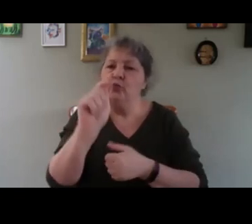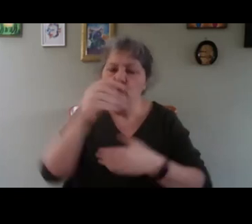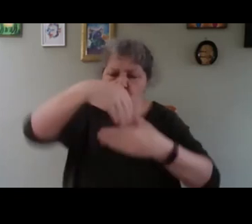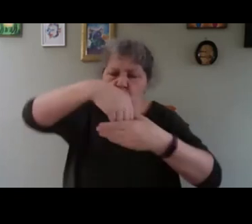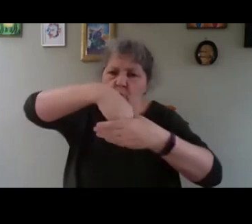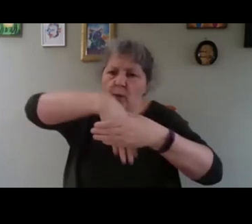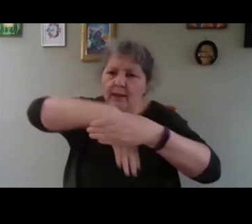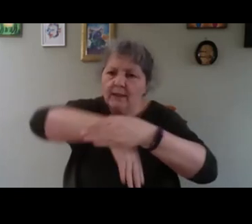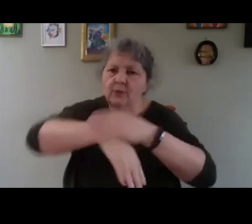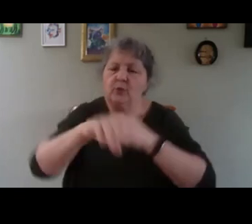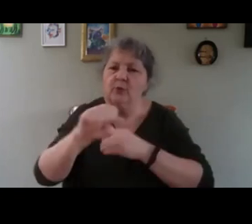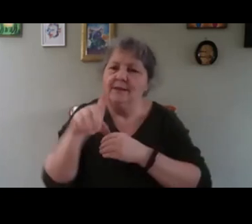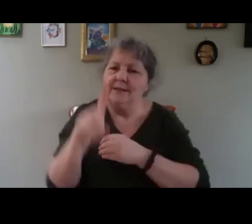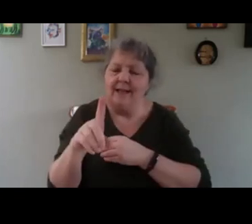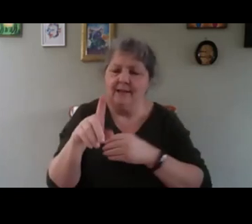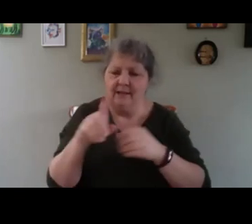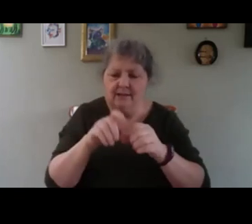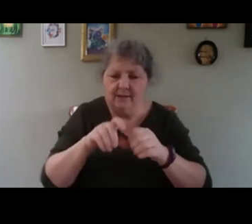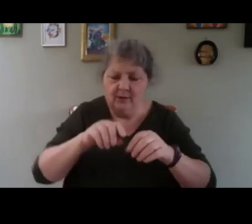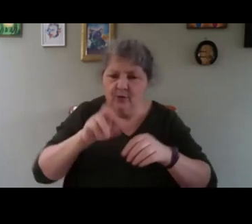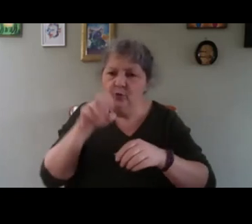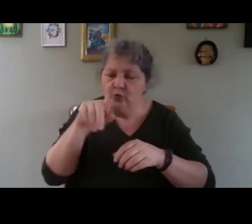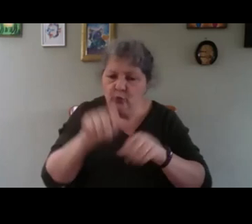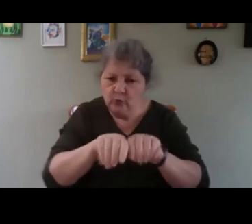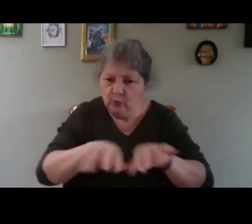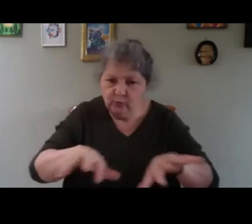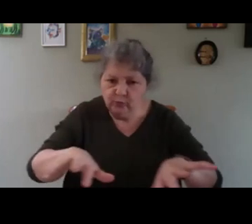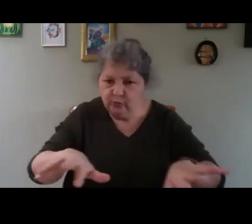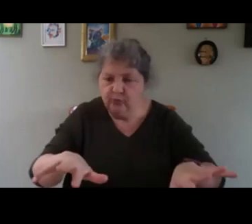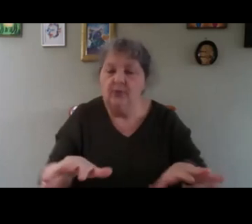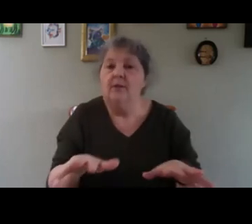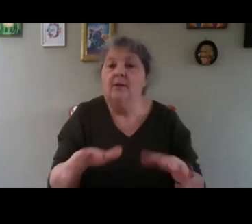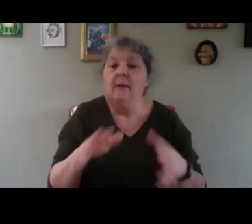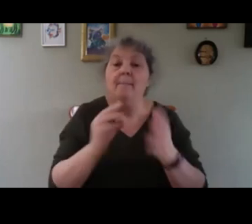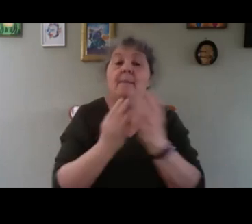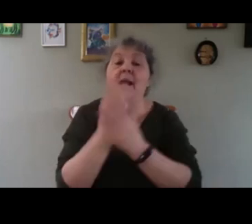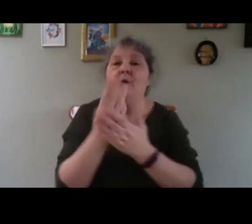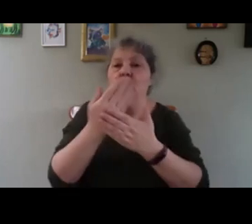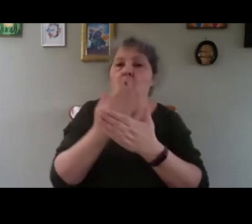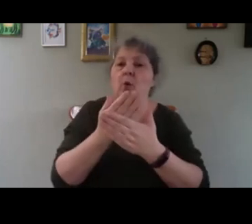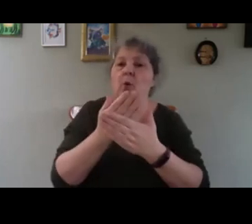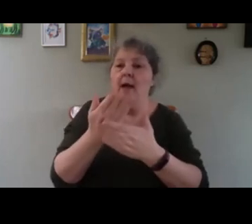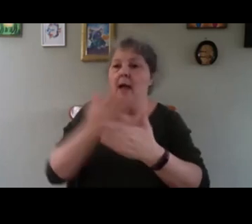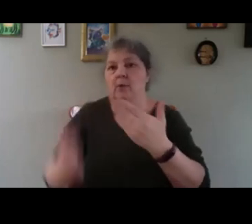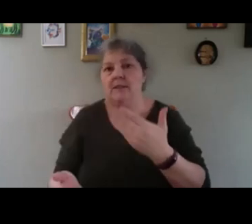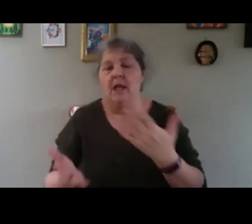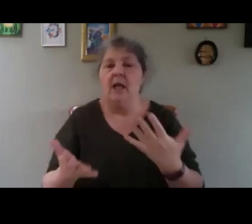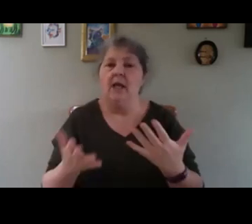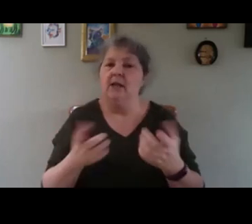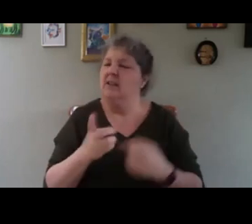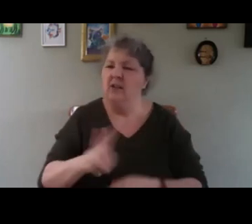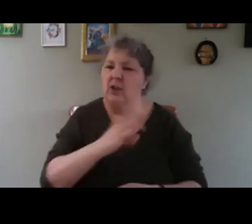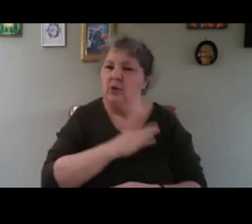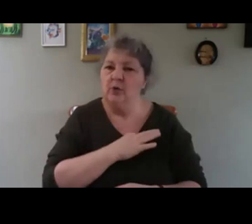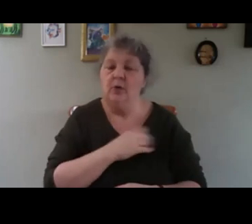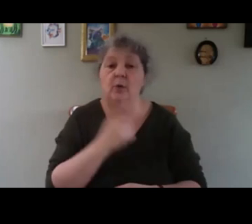to move sand everywhere, and it will draw the plant to go outside the pot, which is not good. So it's easy